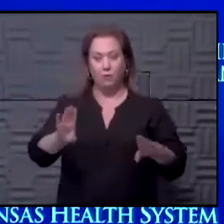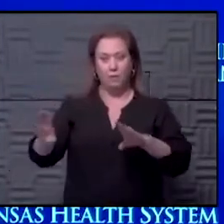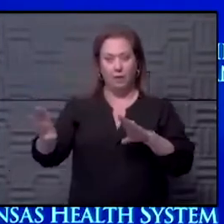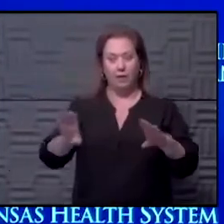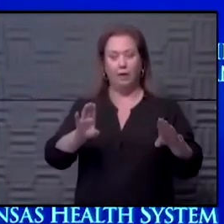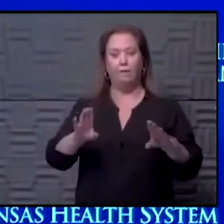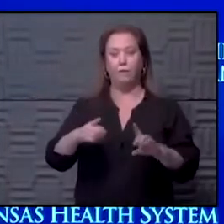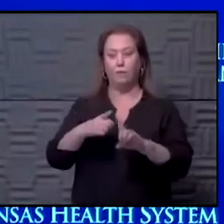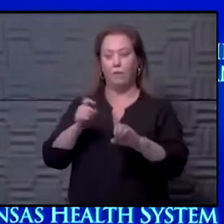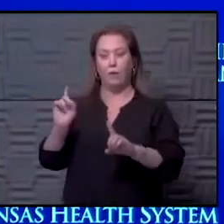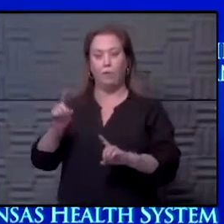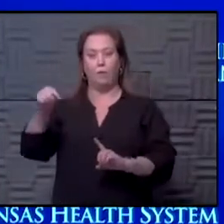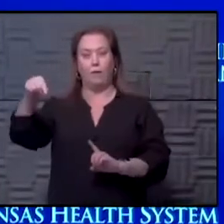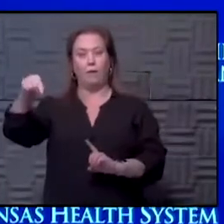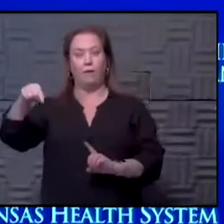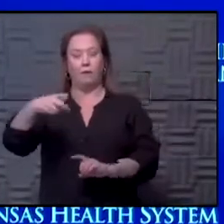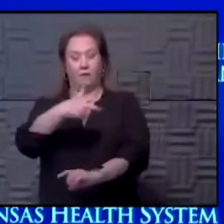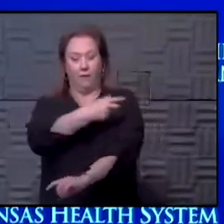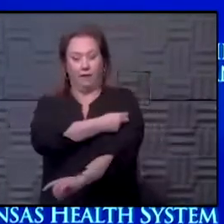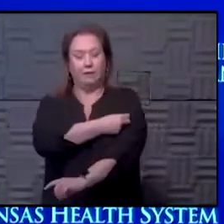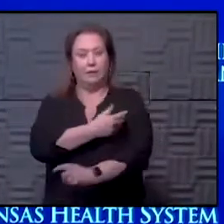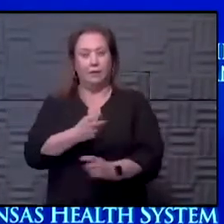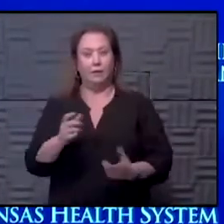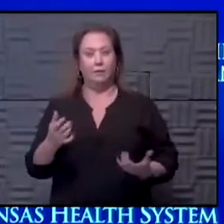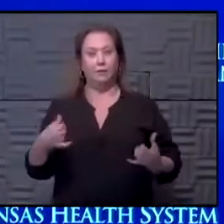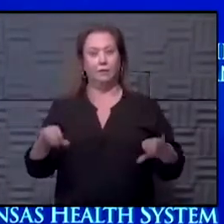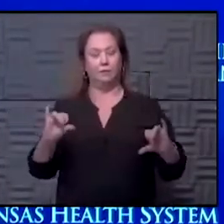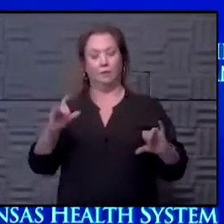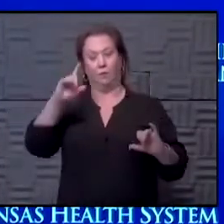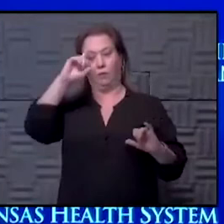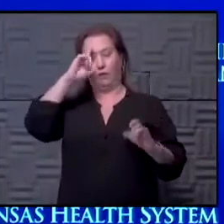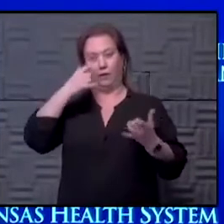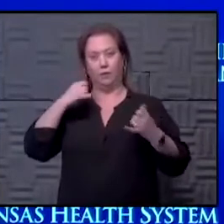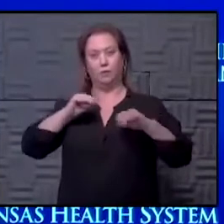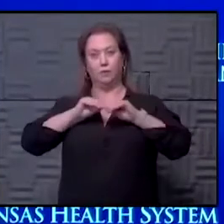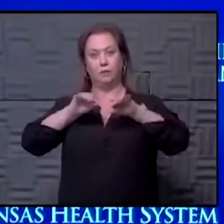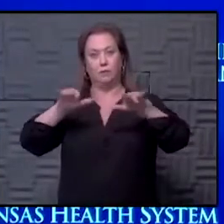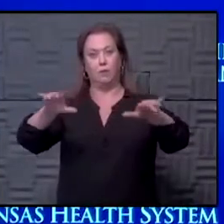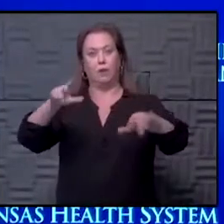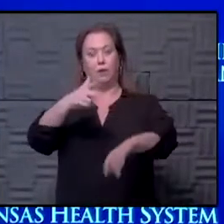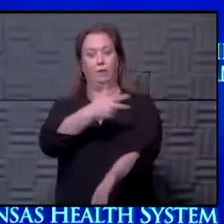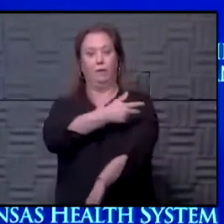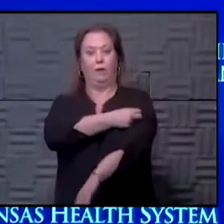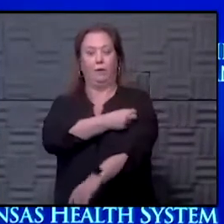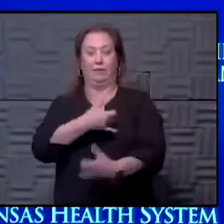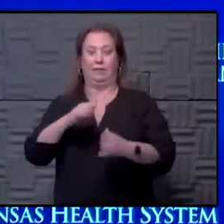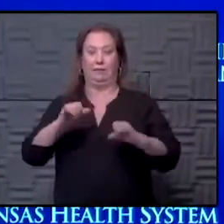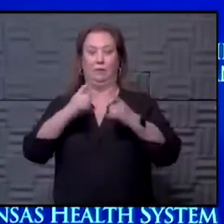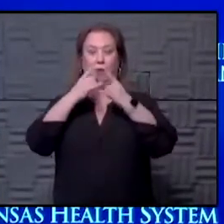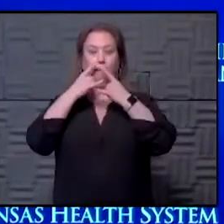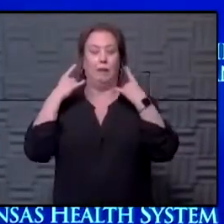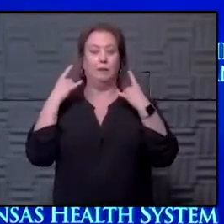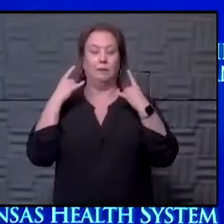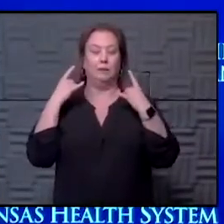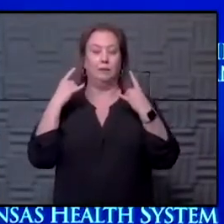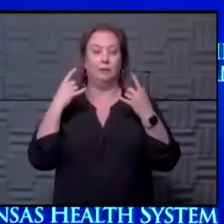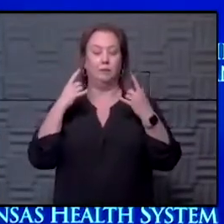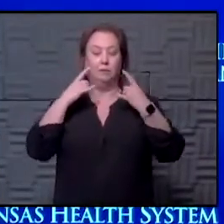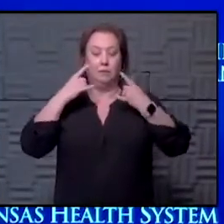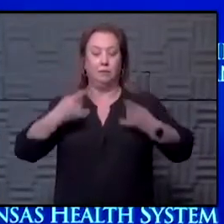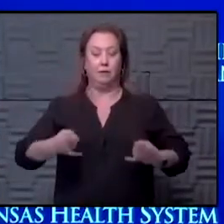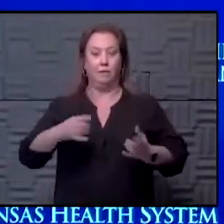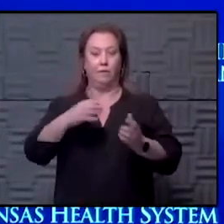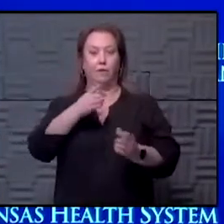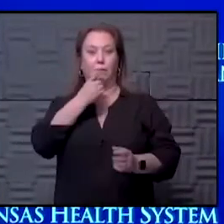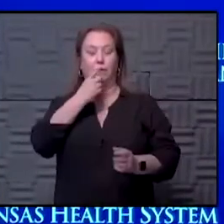where they've been coming from, even if vaccinated, we think you can still spread the virus. I'd say still wear a mask, maybe take it off for dinner,